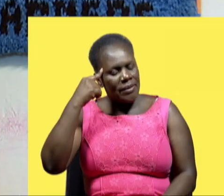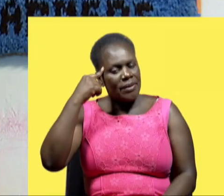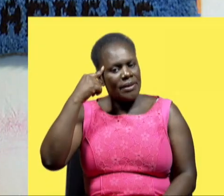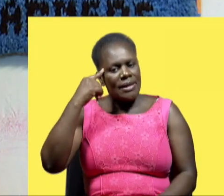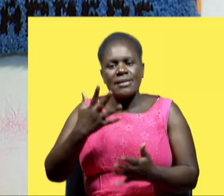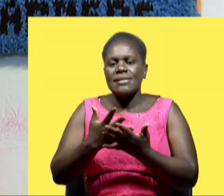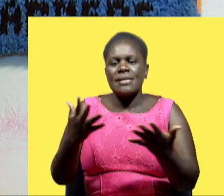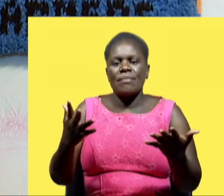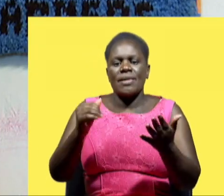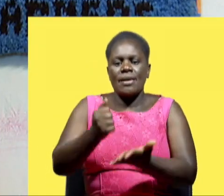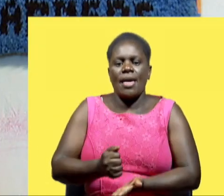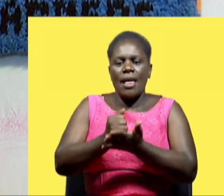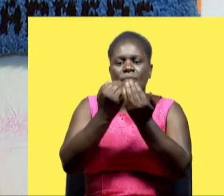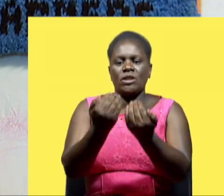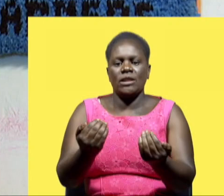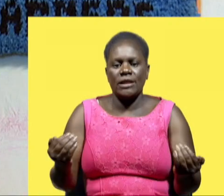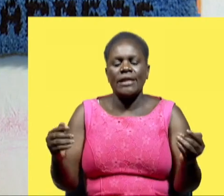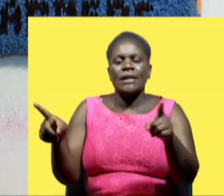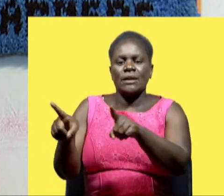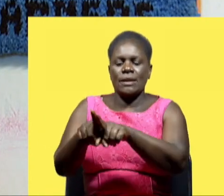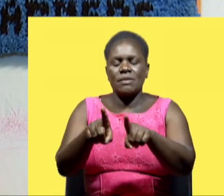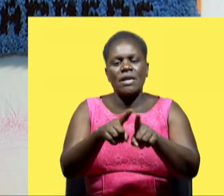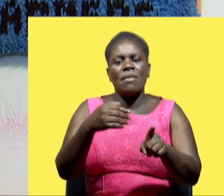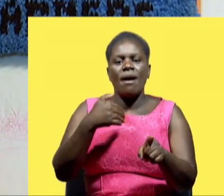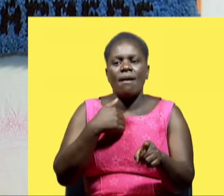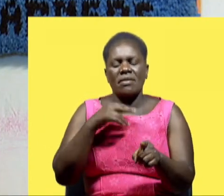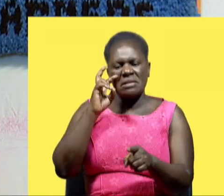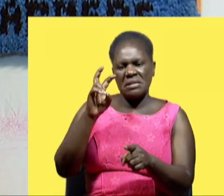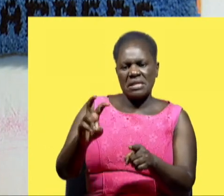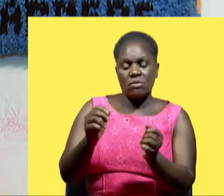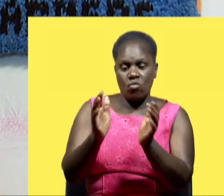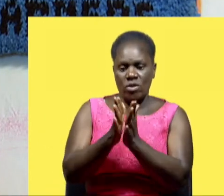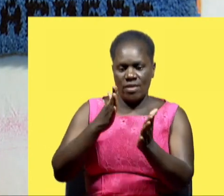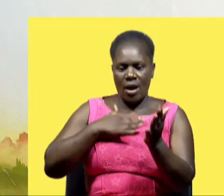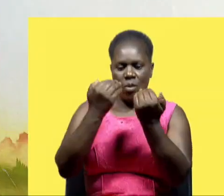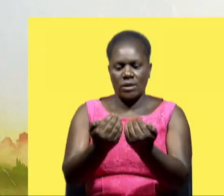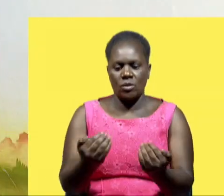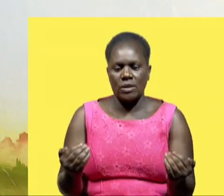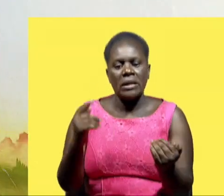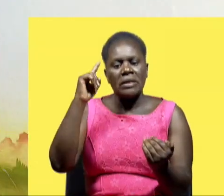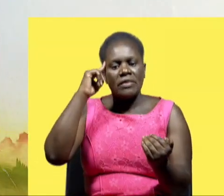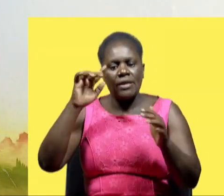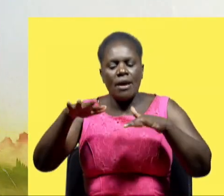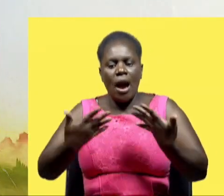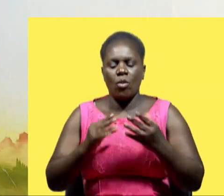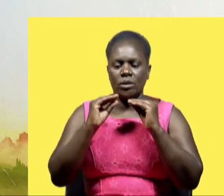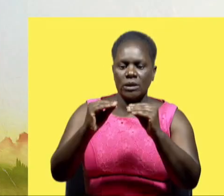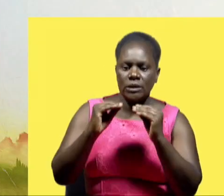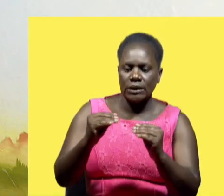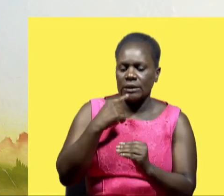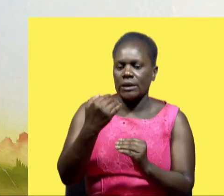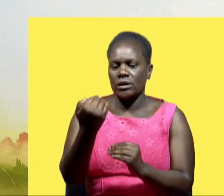uh it is something that can help the children and it has like we have seen with our students i was thinking of how we